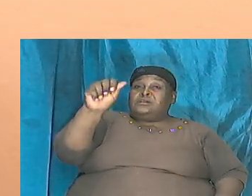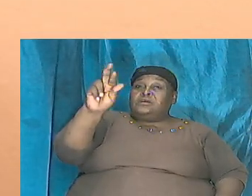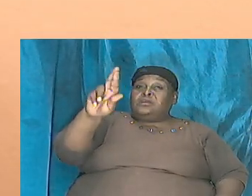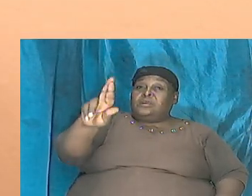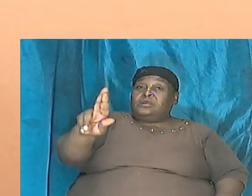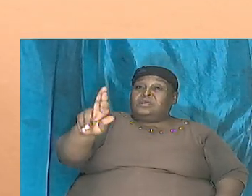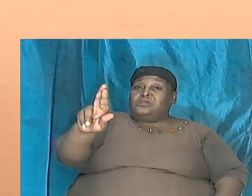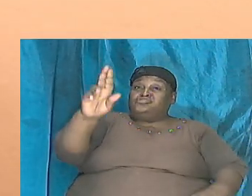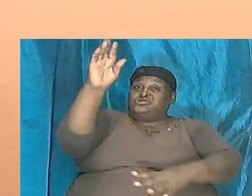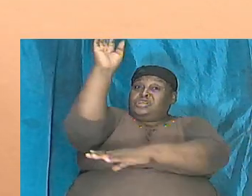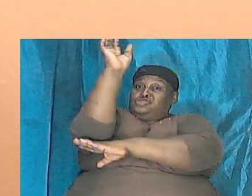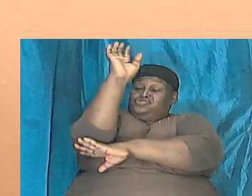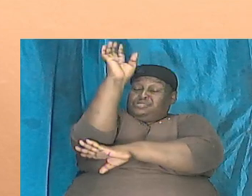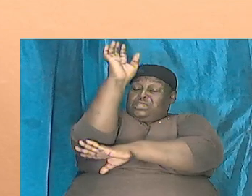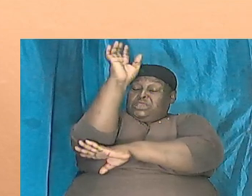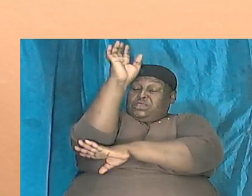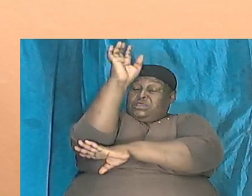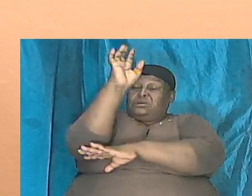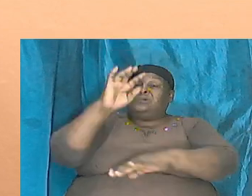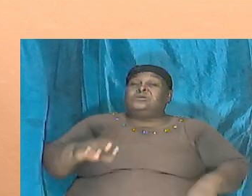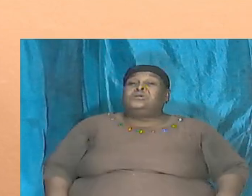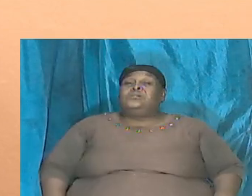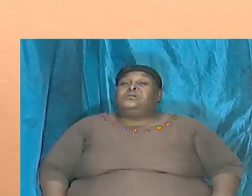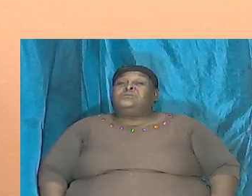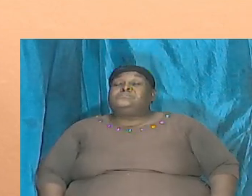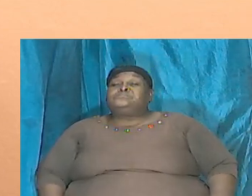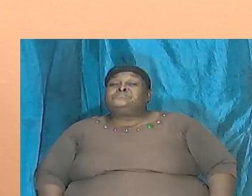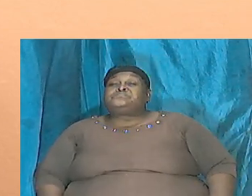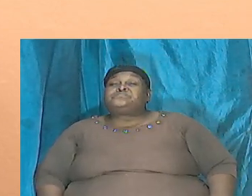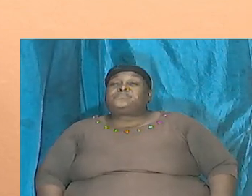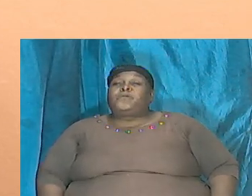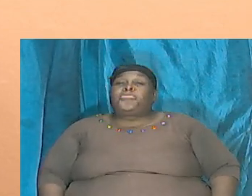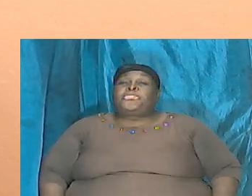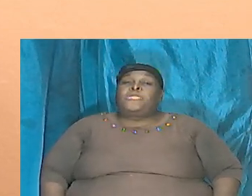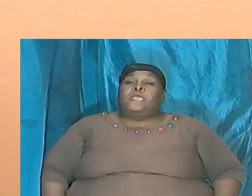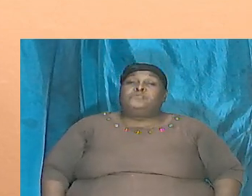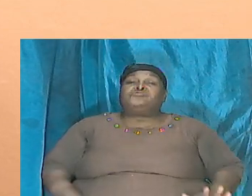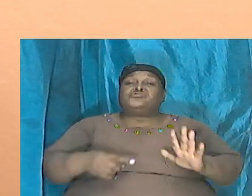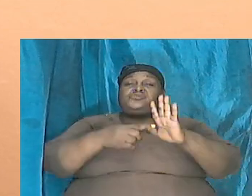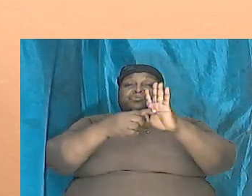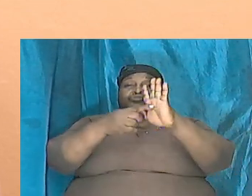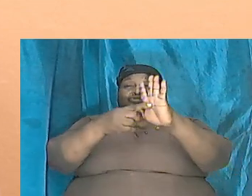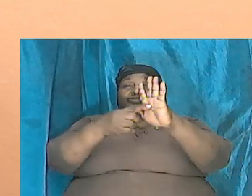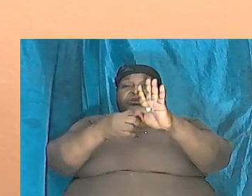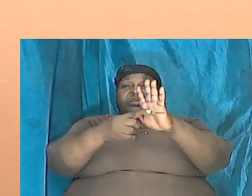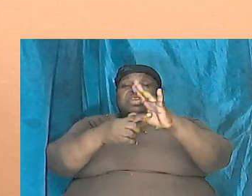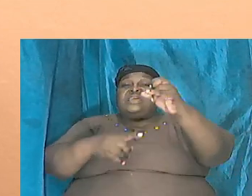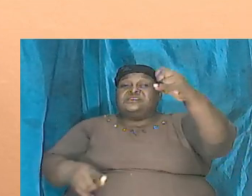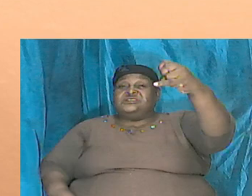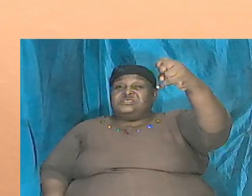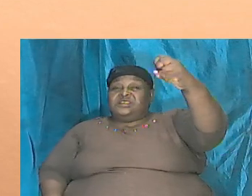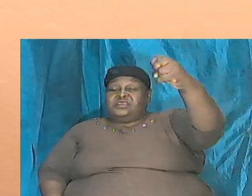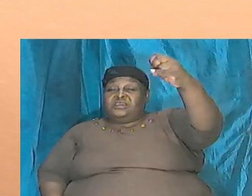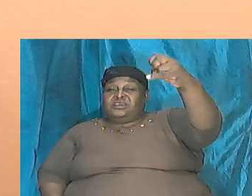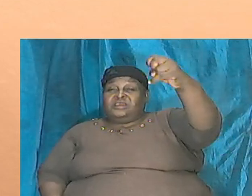I'm going to show us right now and I'd love to bring it up the tail of an elephant